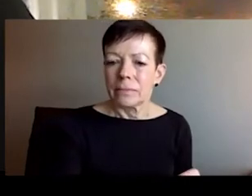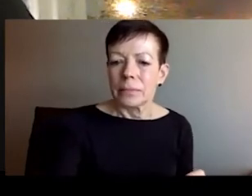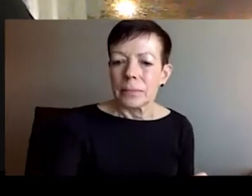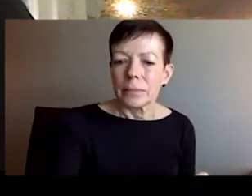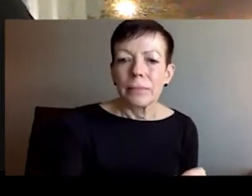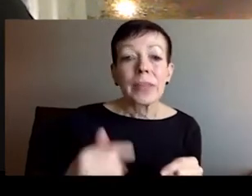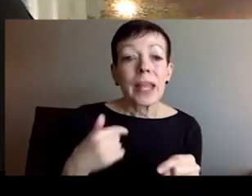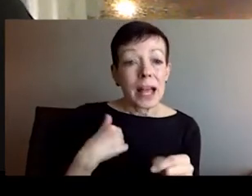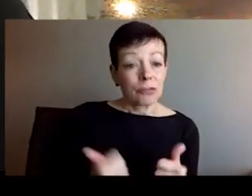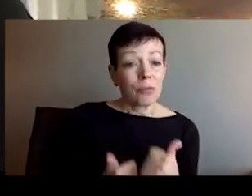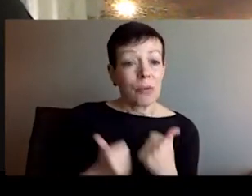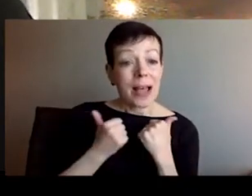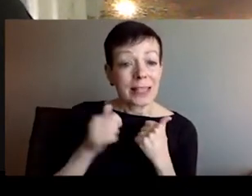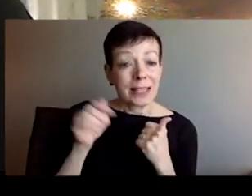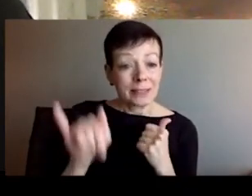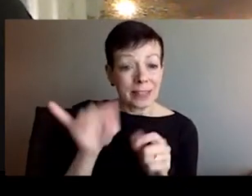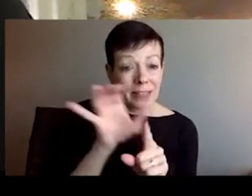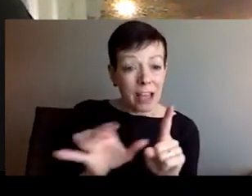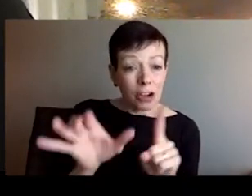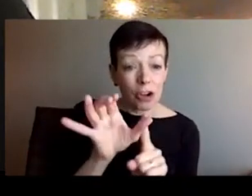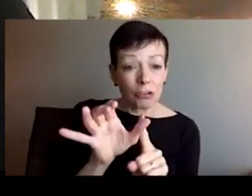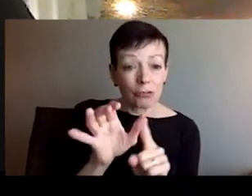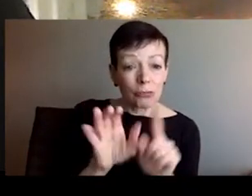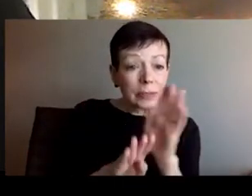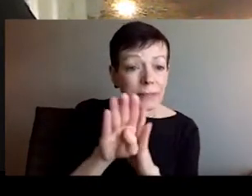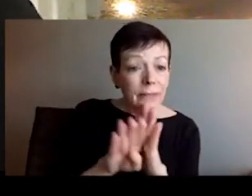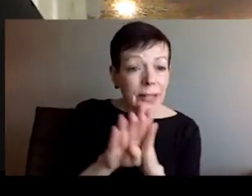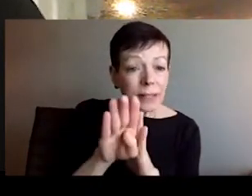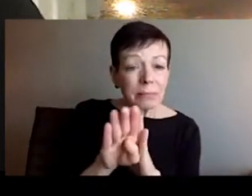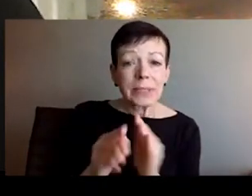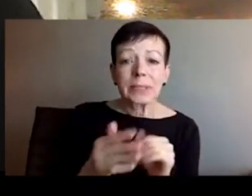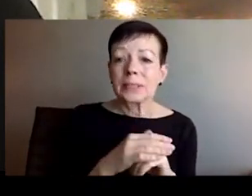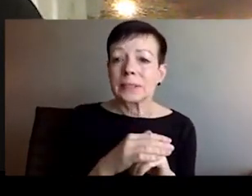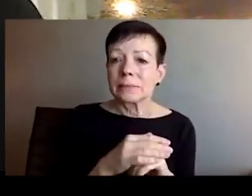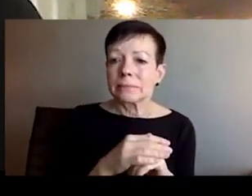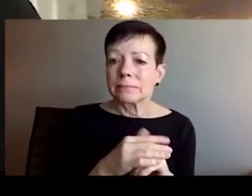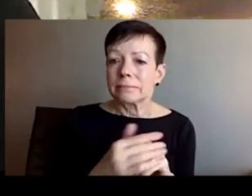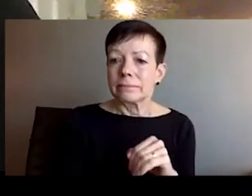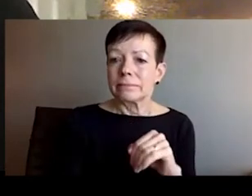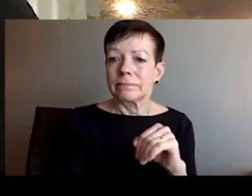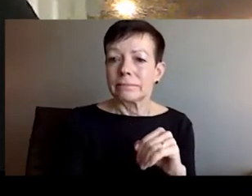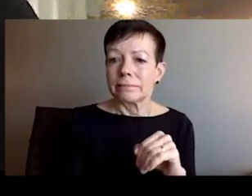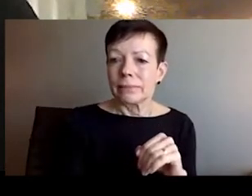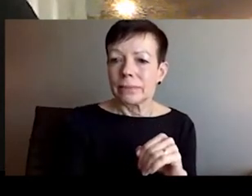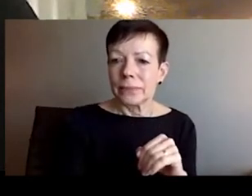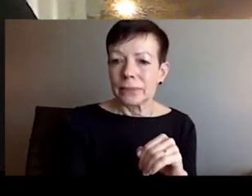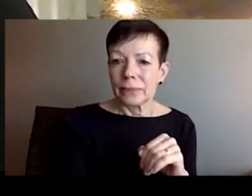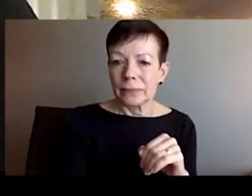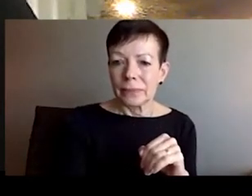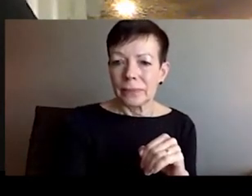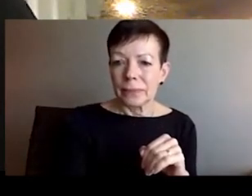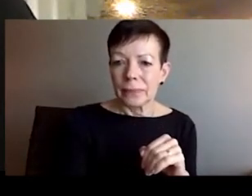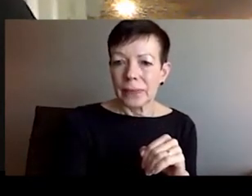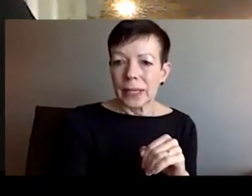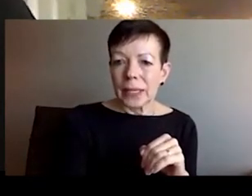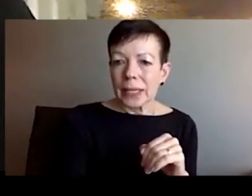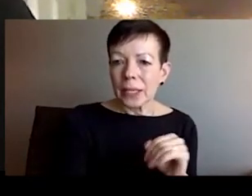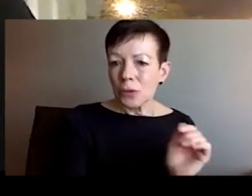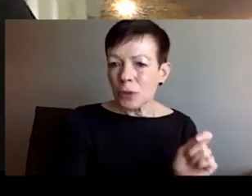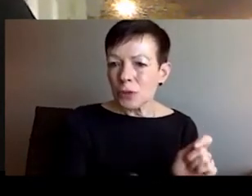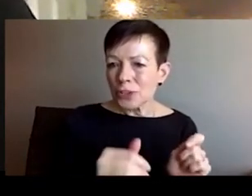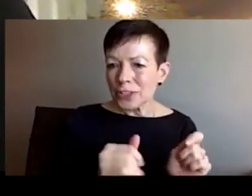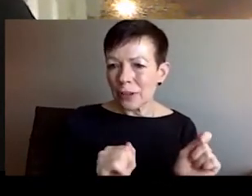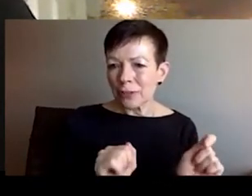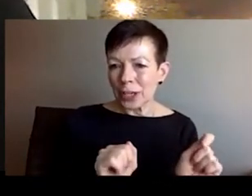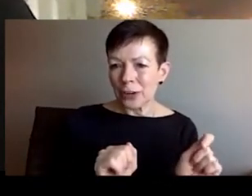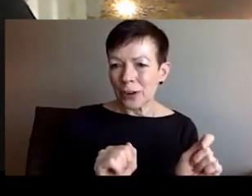in the country, which was recently completely destroyed because of the Russian aggression.